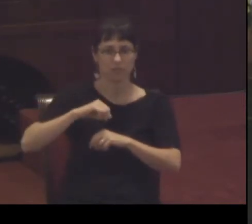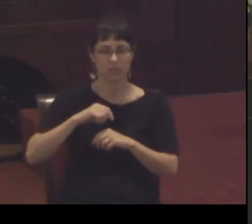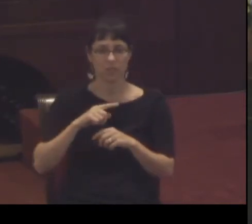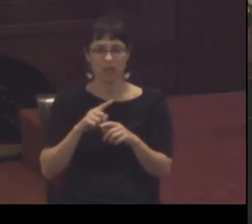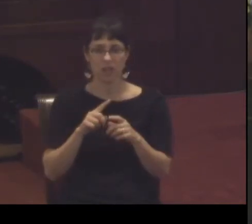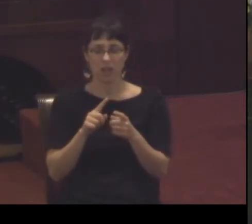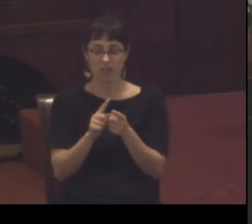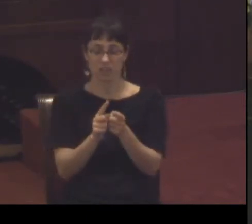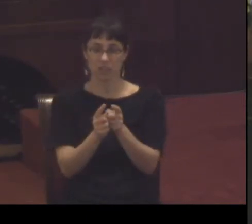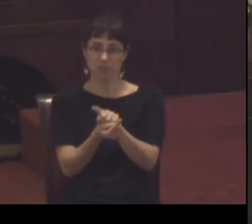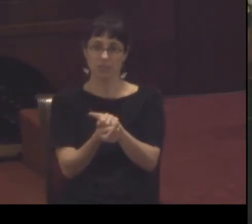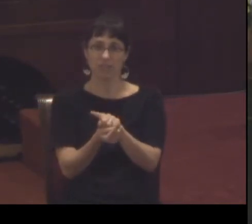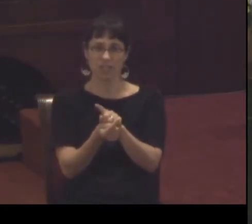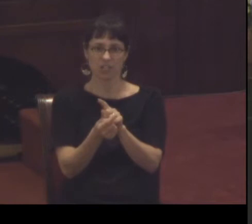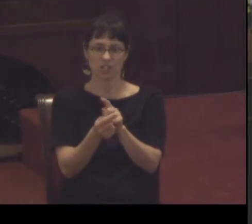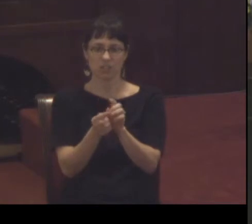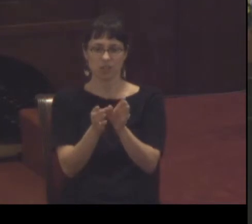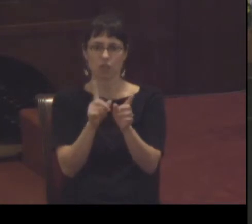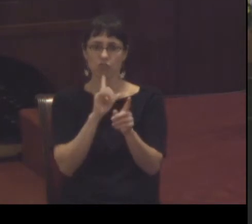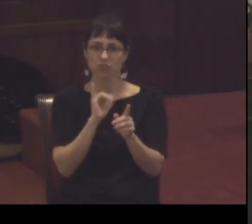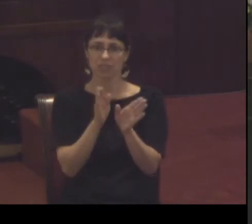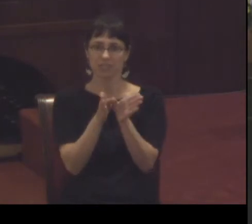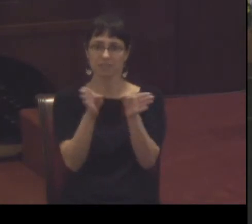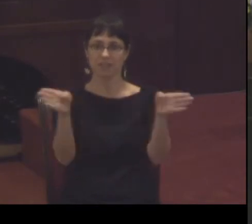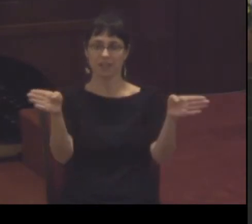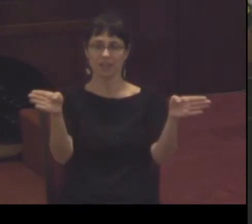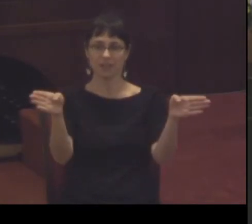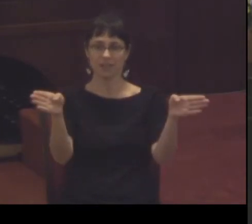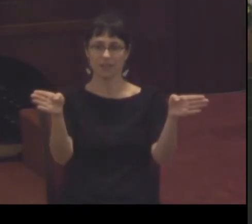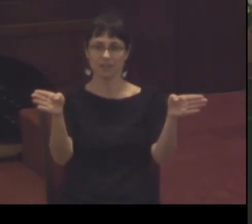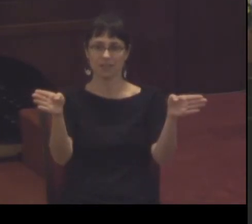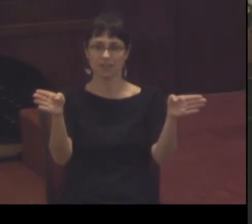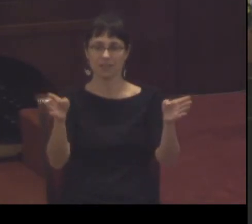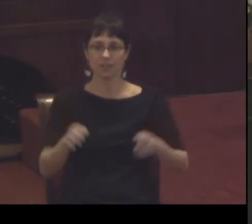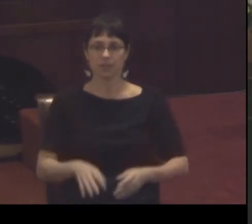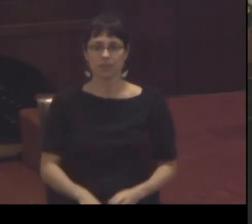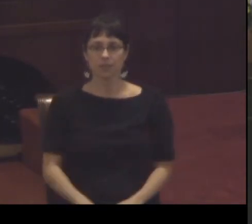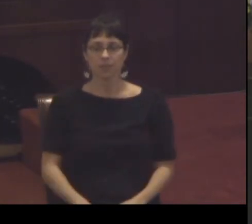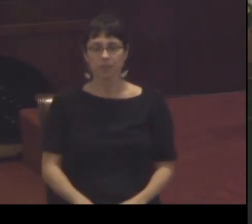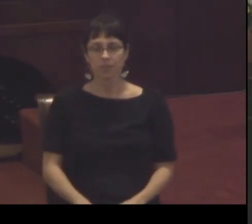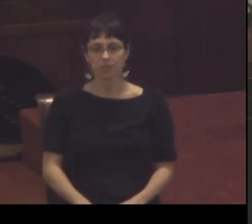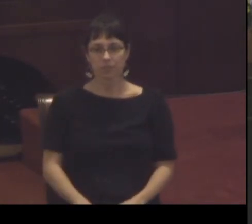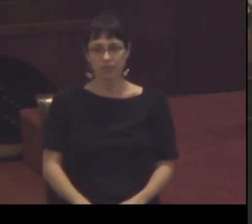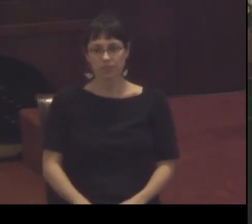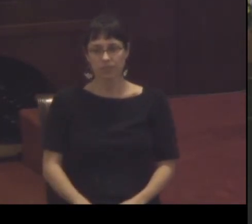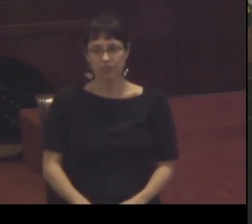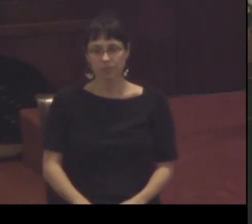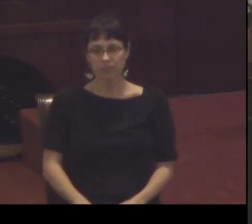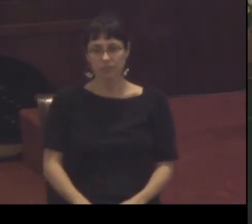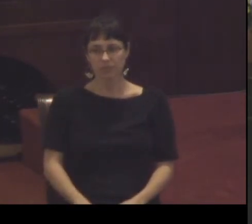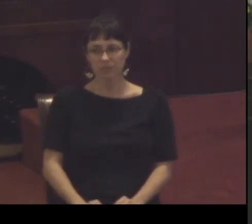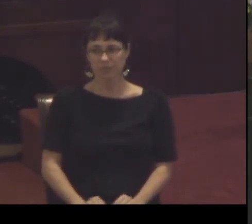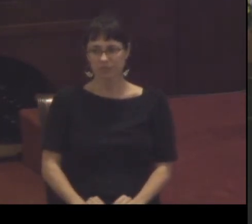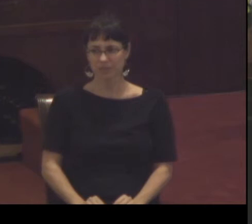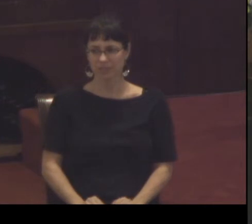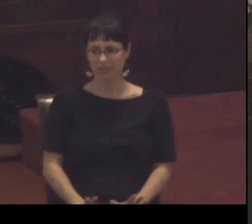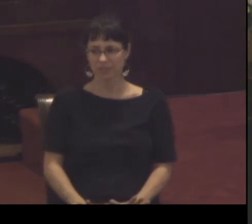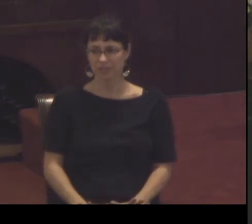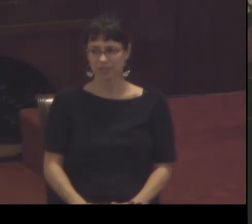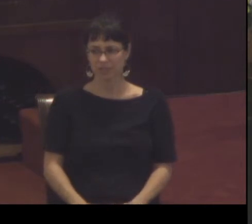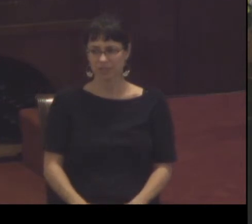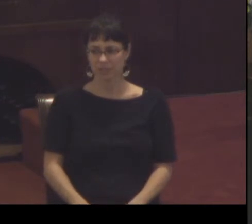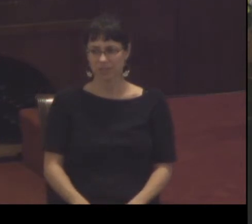split half and half between those two options in fact the Greek well it legitimately can be used